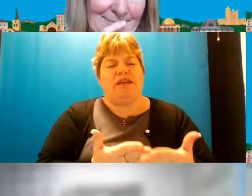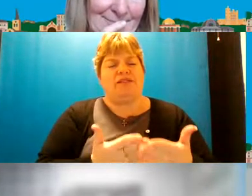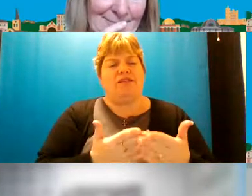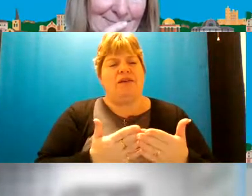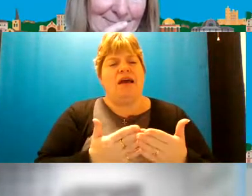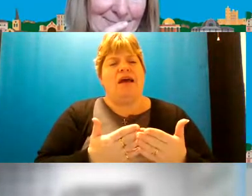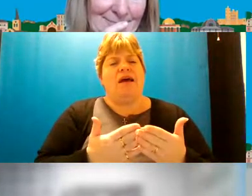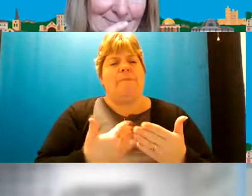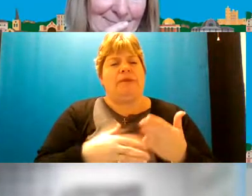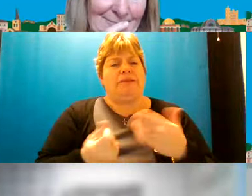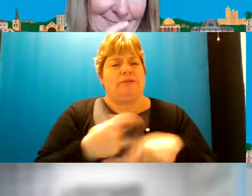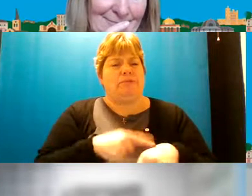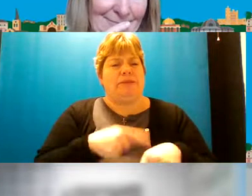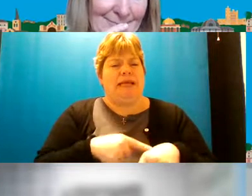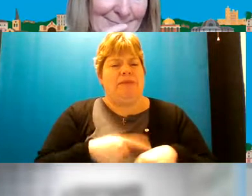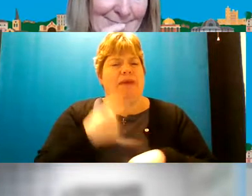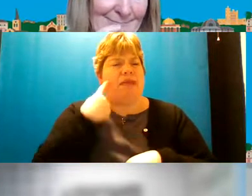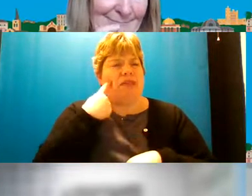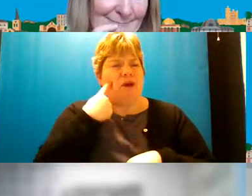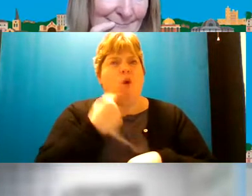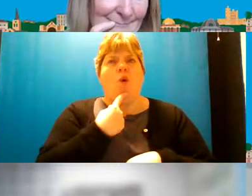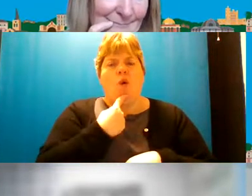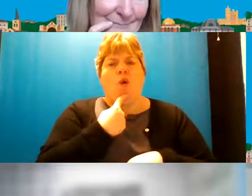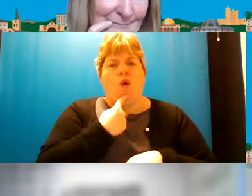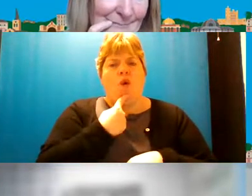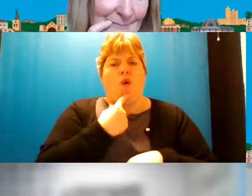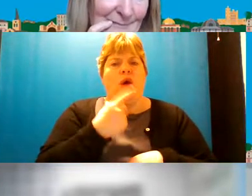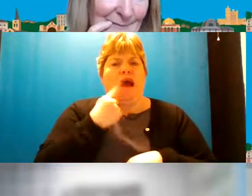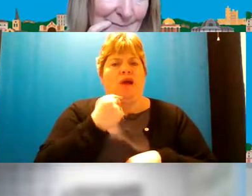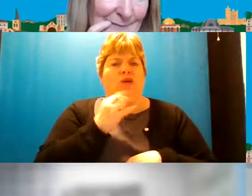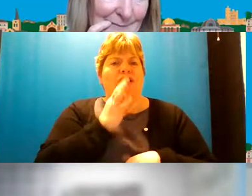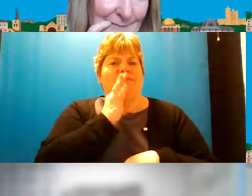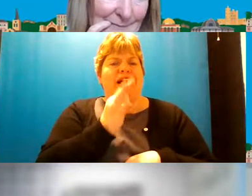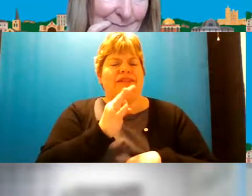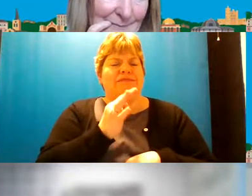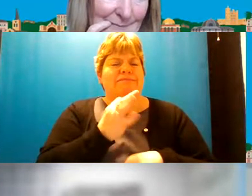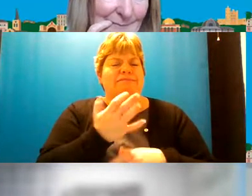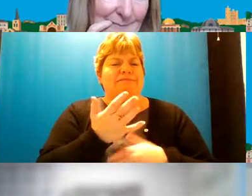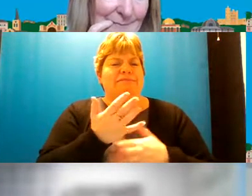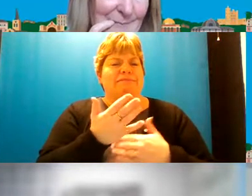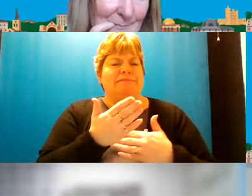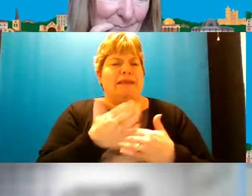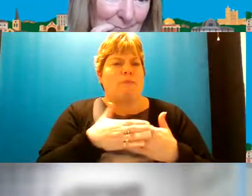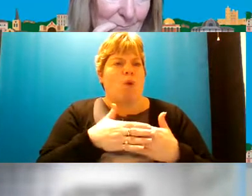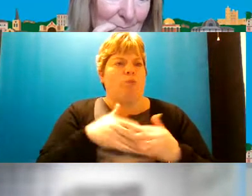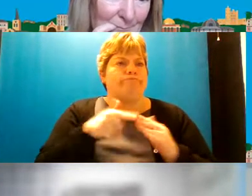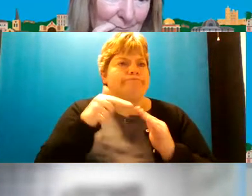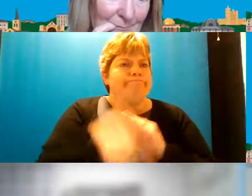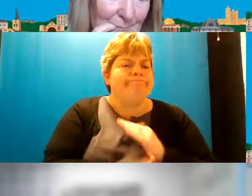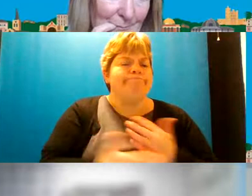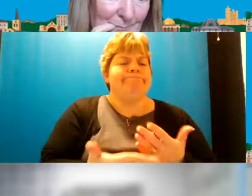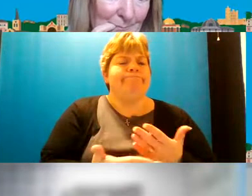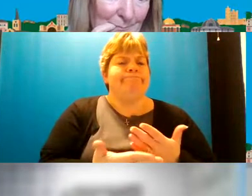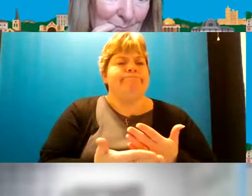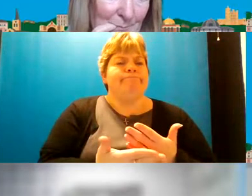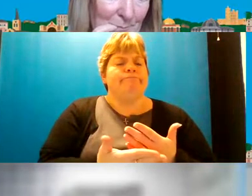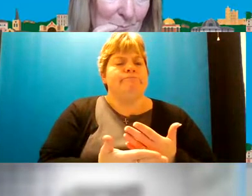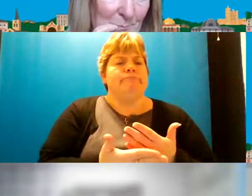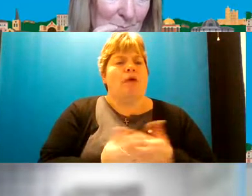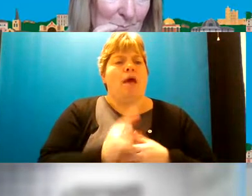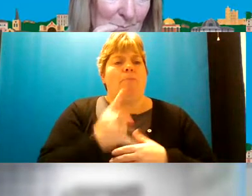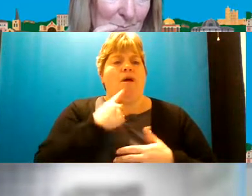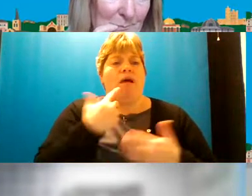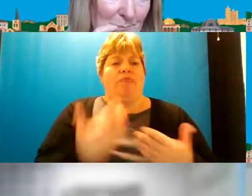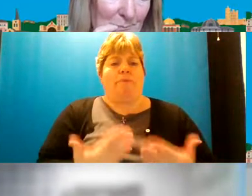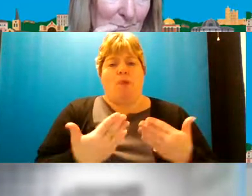there has been times when i think i could have accessed it in more uh depth um but at the